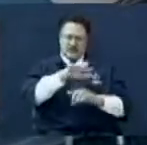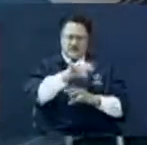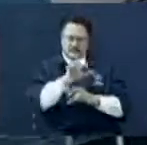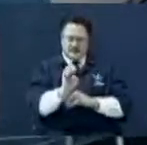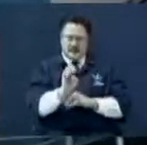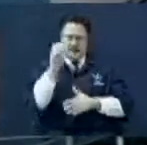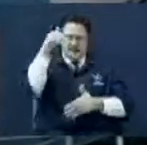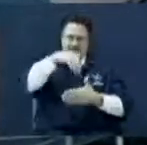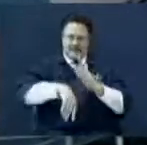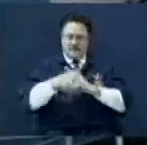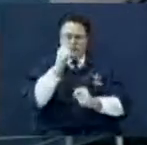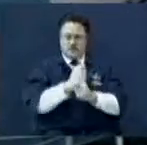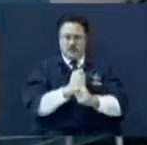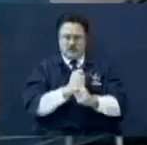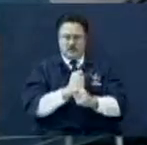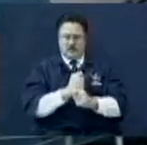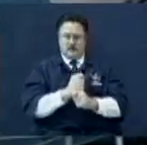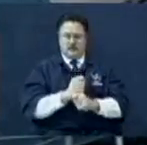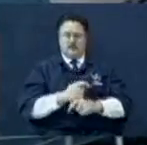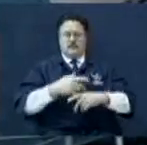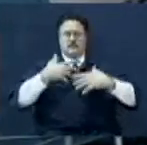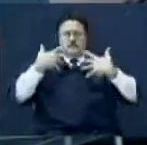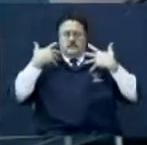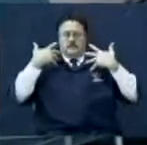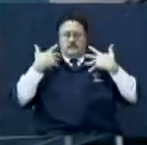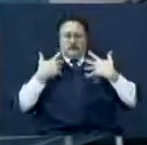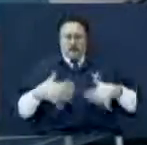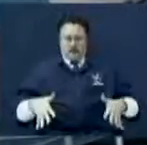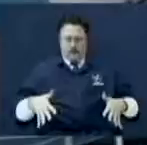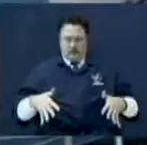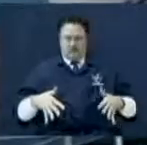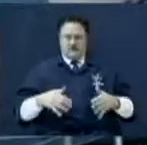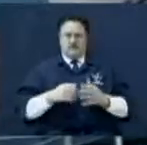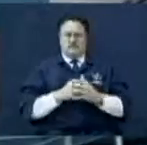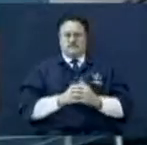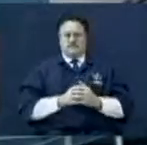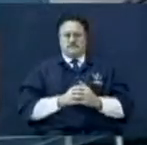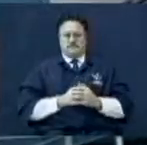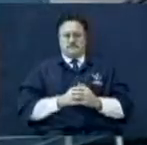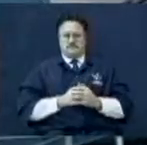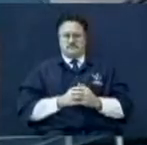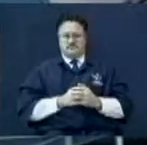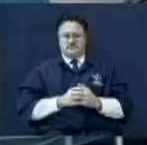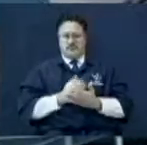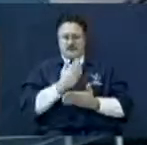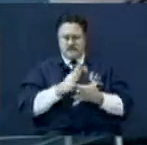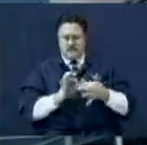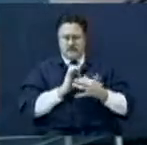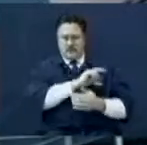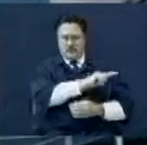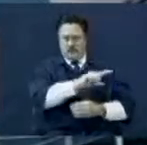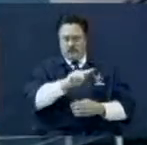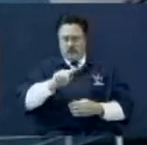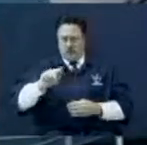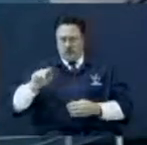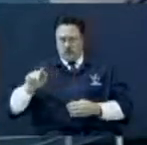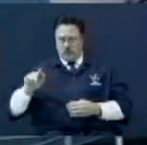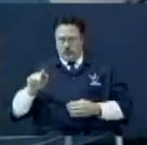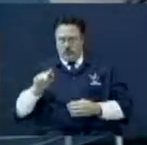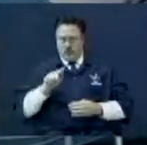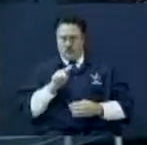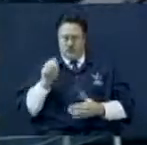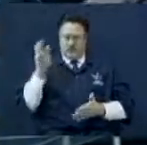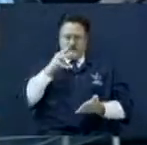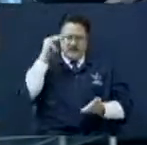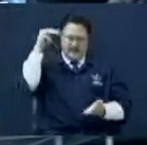that truck, and I went, whew. And some of you, huh? And some of you right in the middle